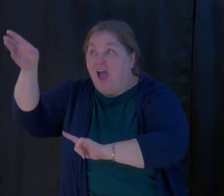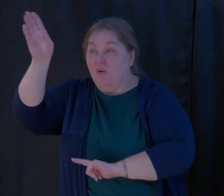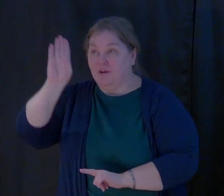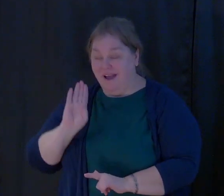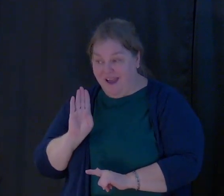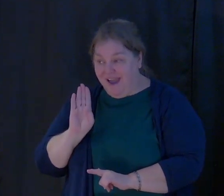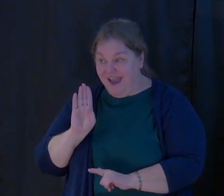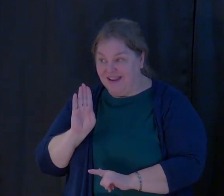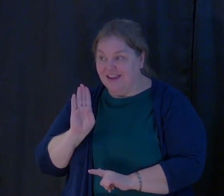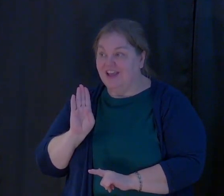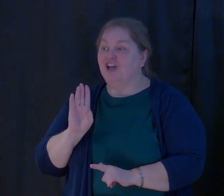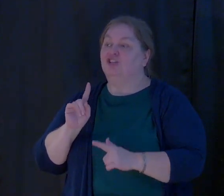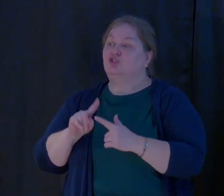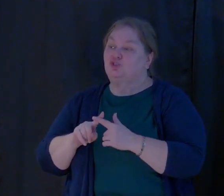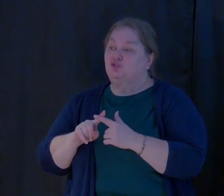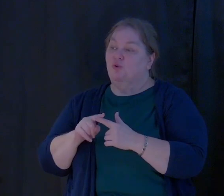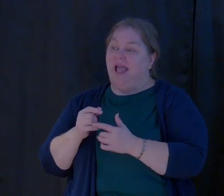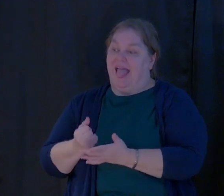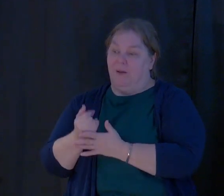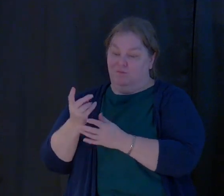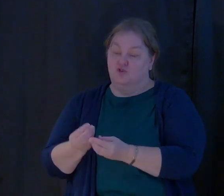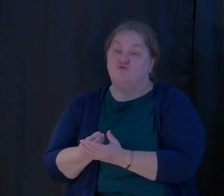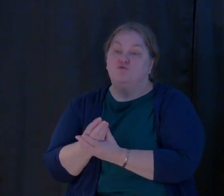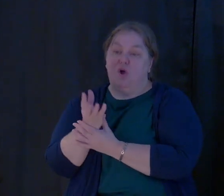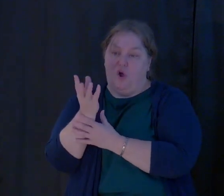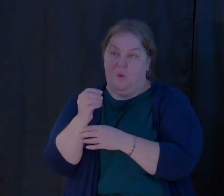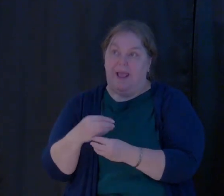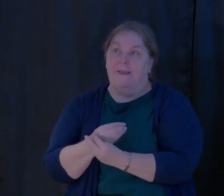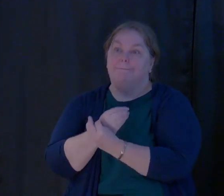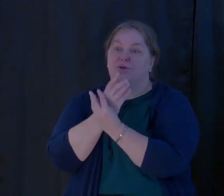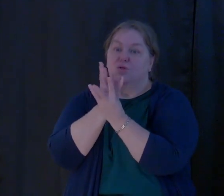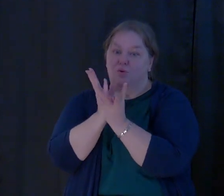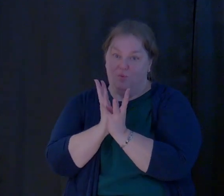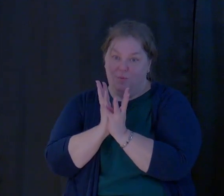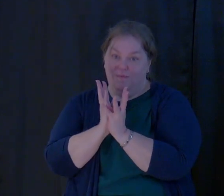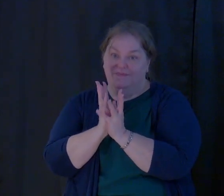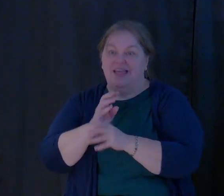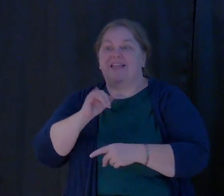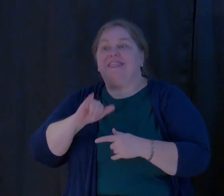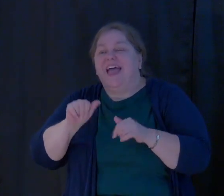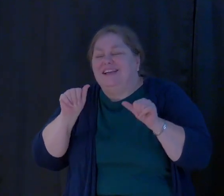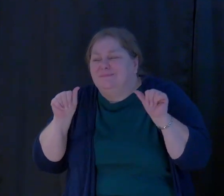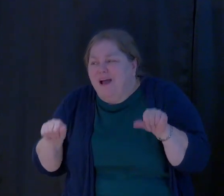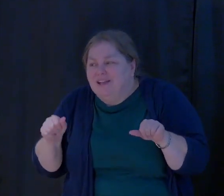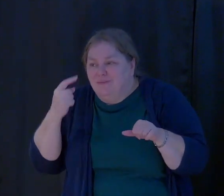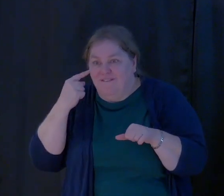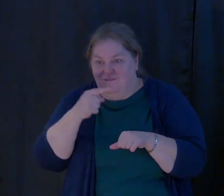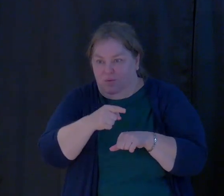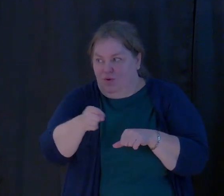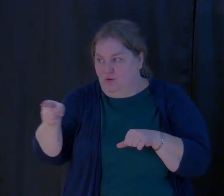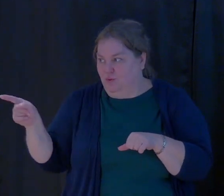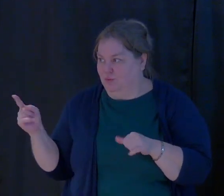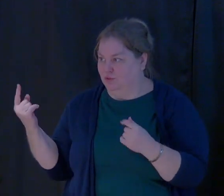highest potential in 2023 that is possible for me and you today.